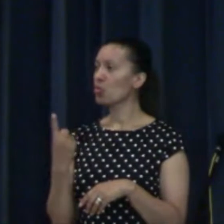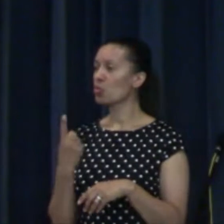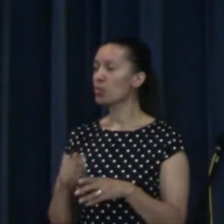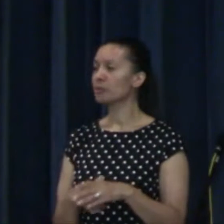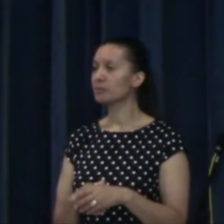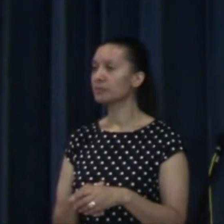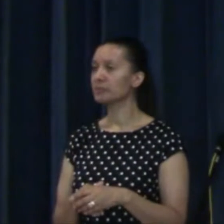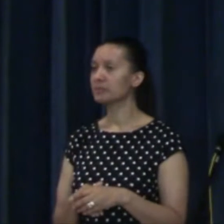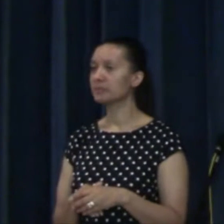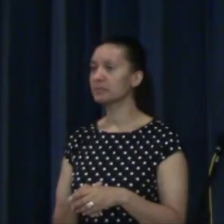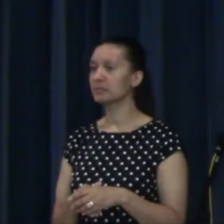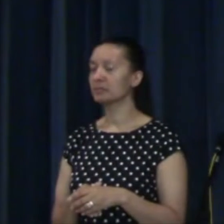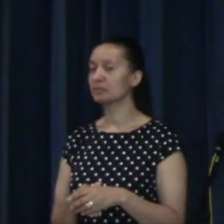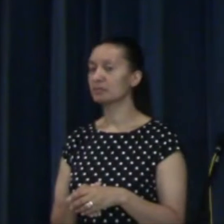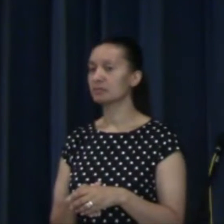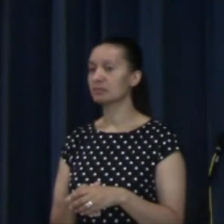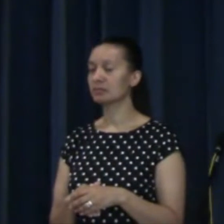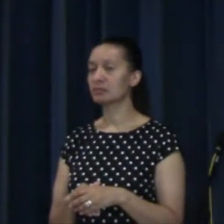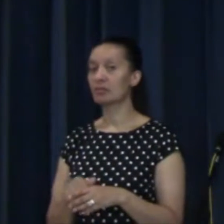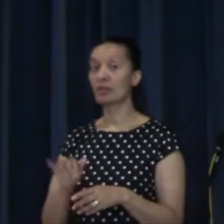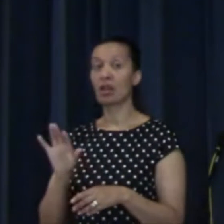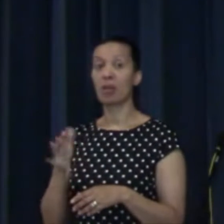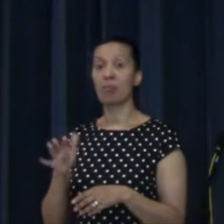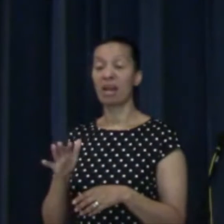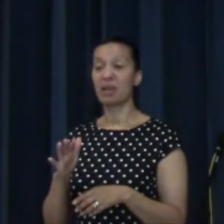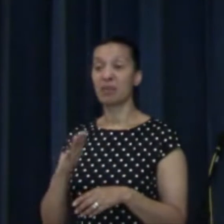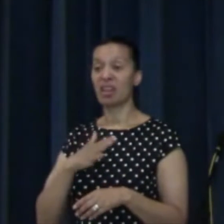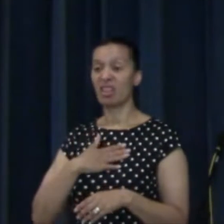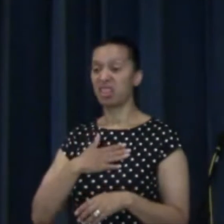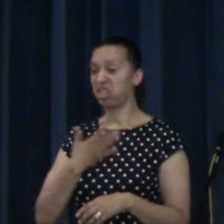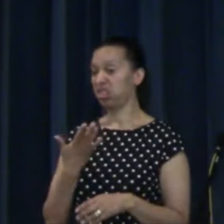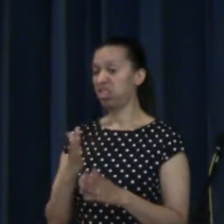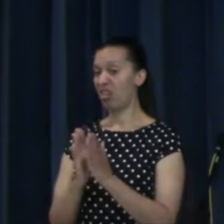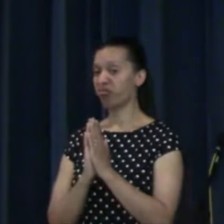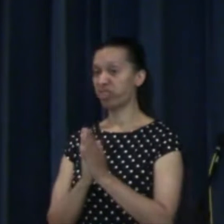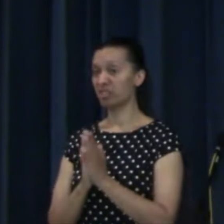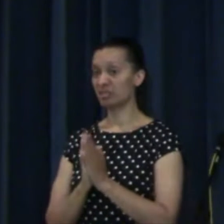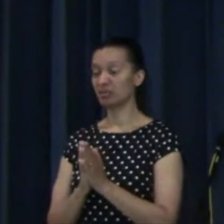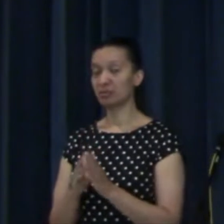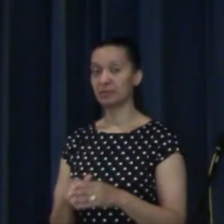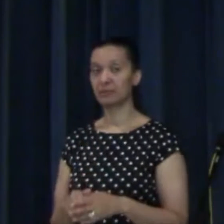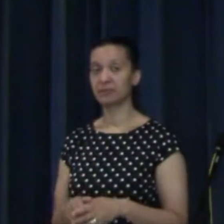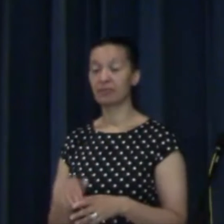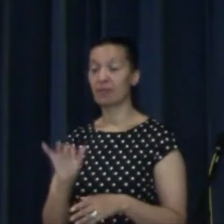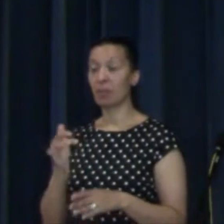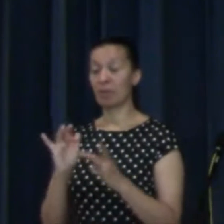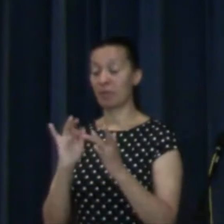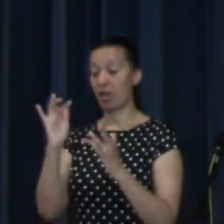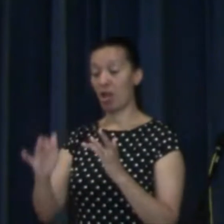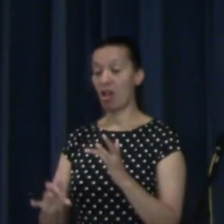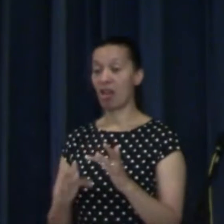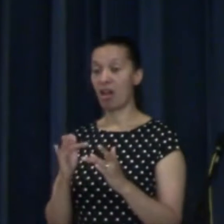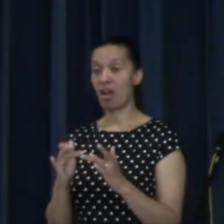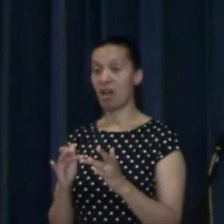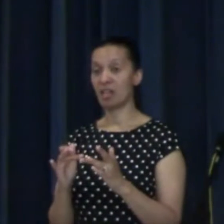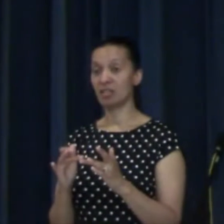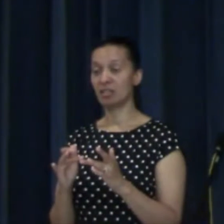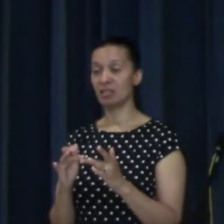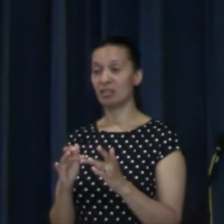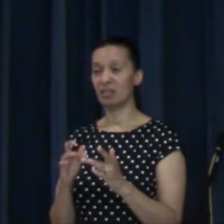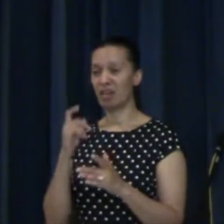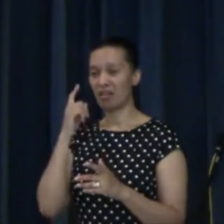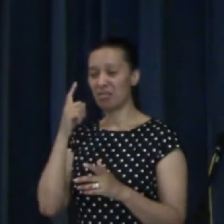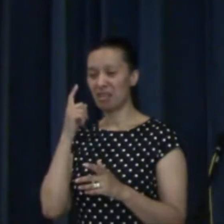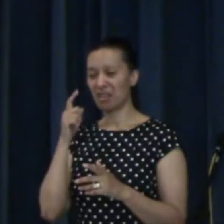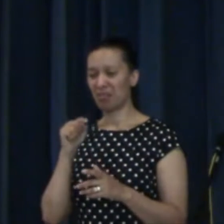Or perhaps you don't like religion at all. Perhaps you're watching online with the intention of